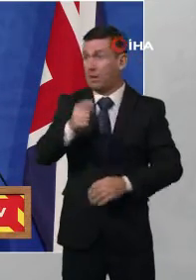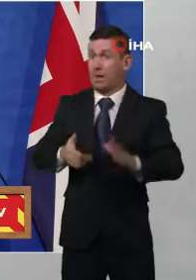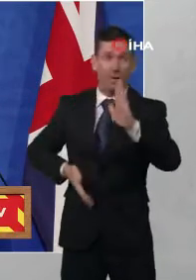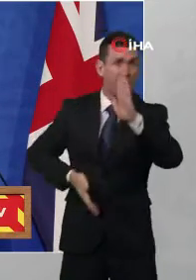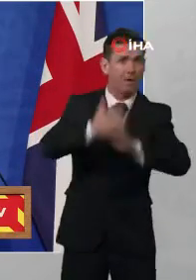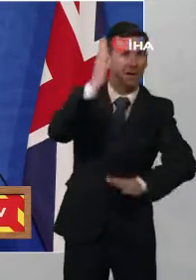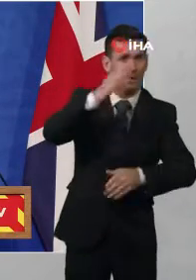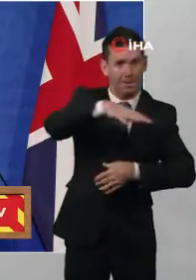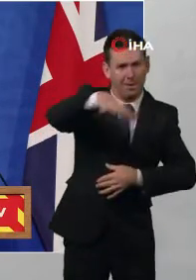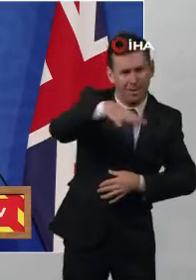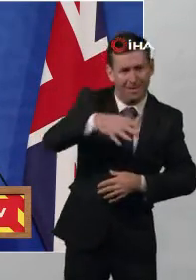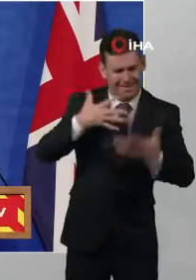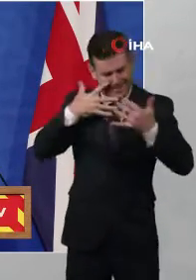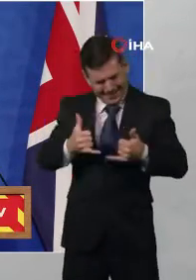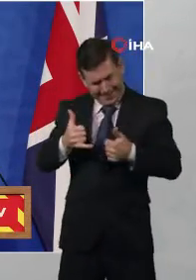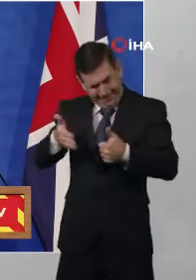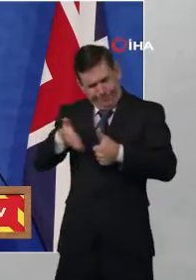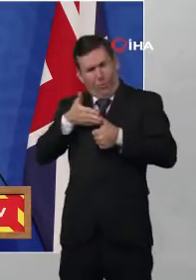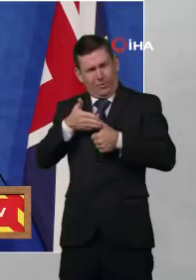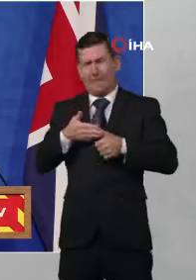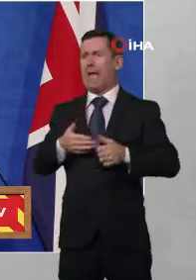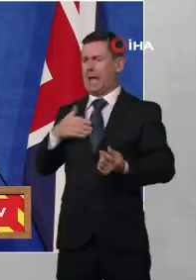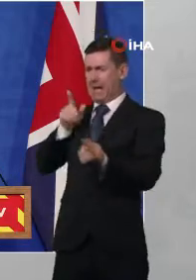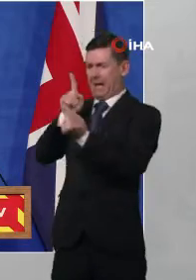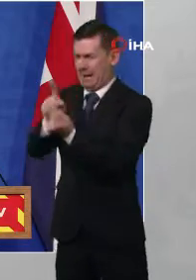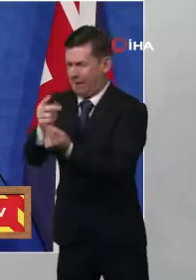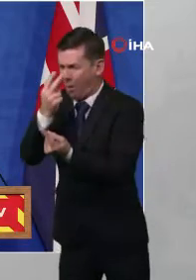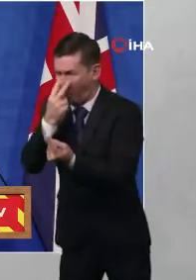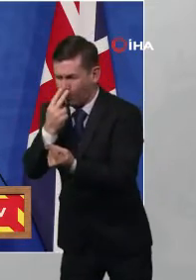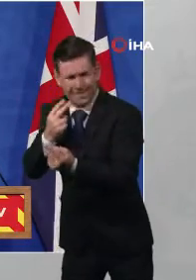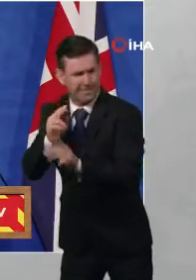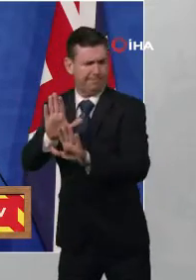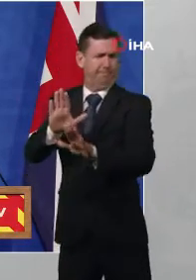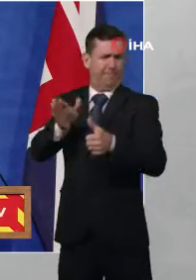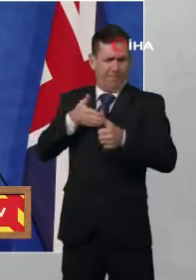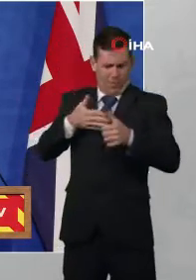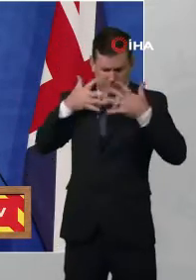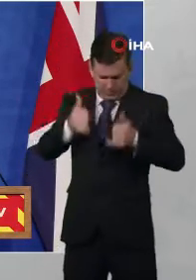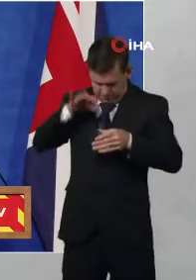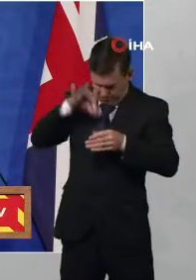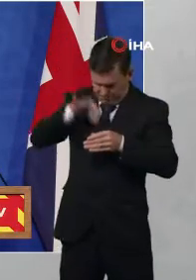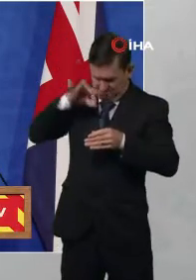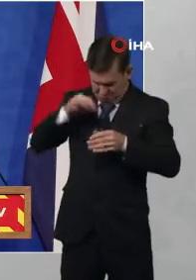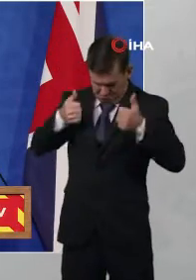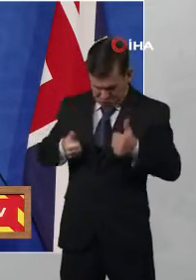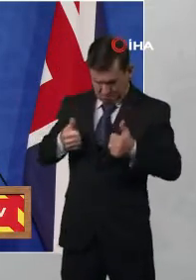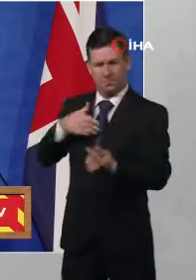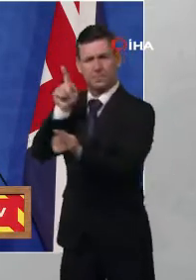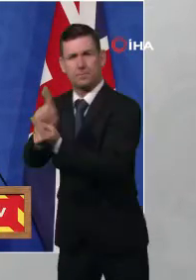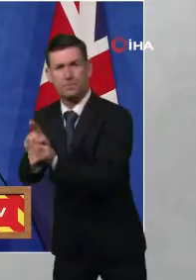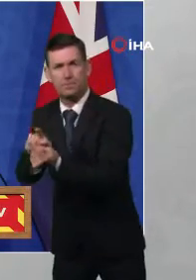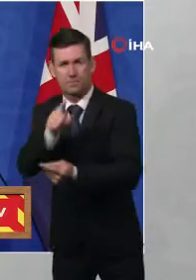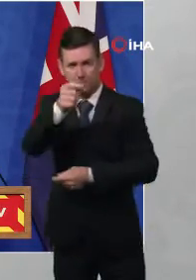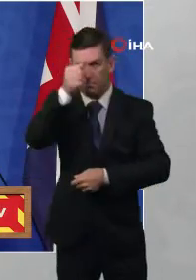venue or meet those who are elderly or vulnerable and of course follow the relevant rules if you live in Scotland or Wales or Northern Ireland.